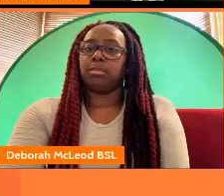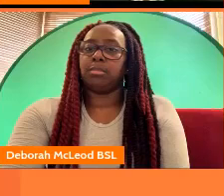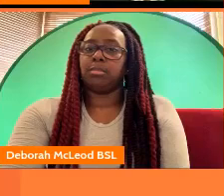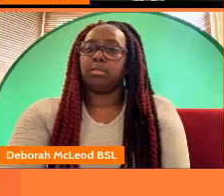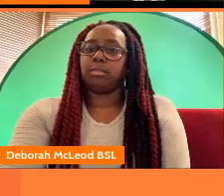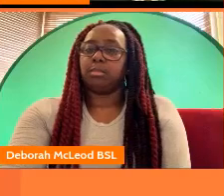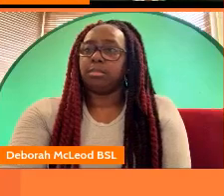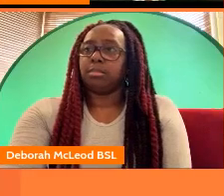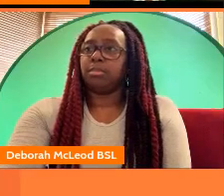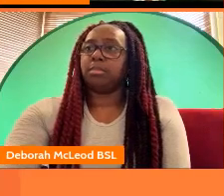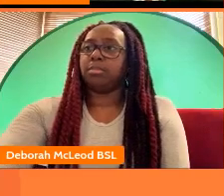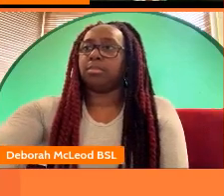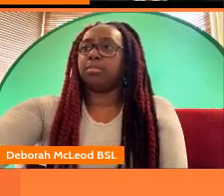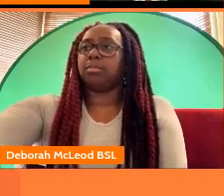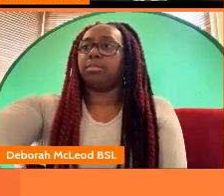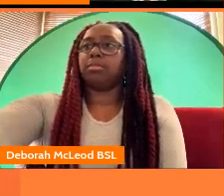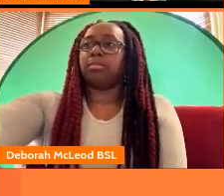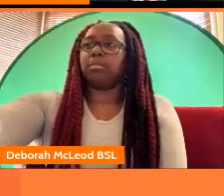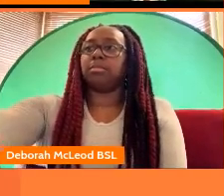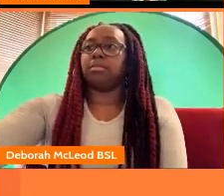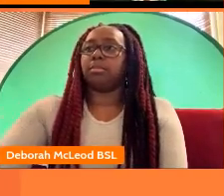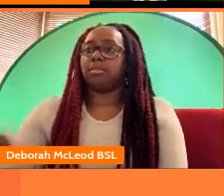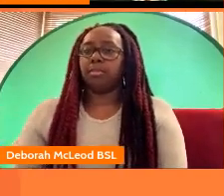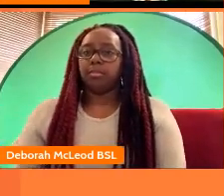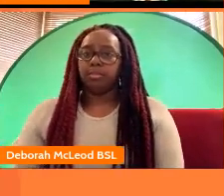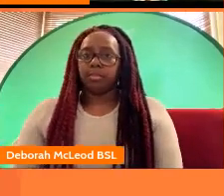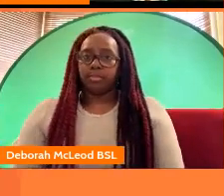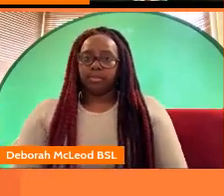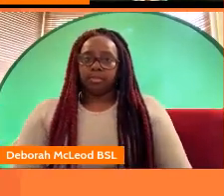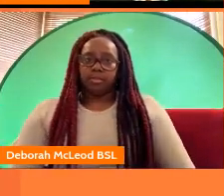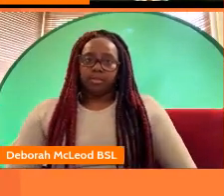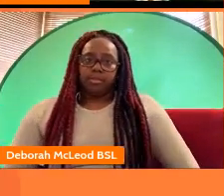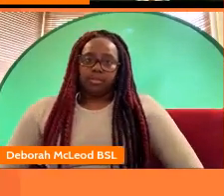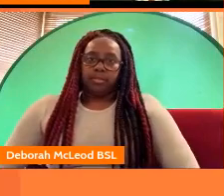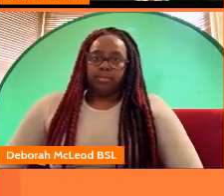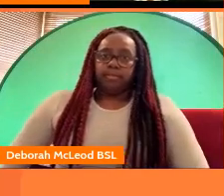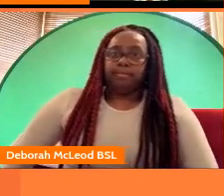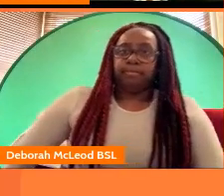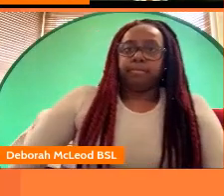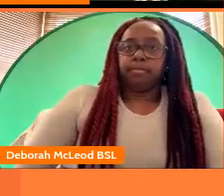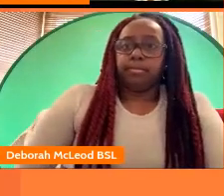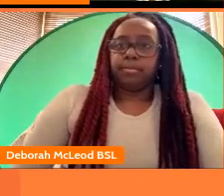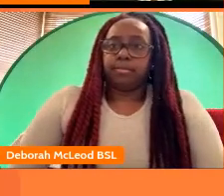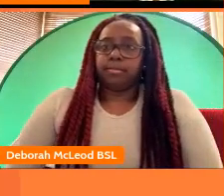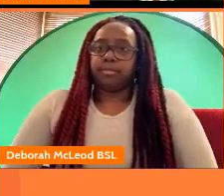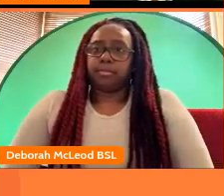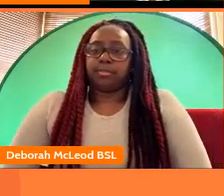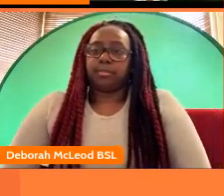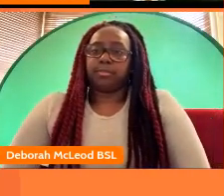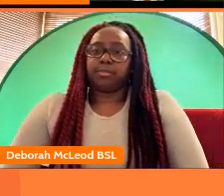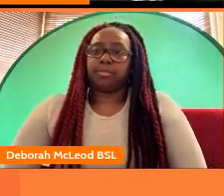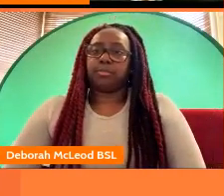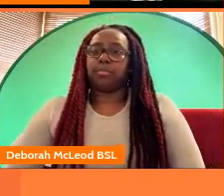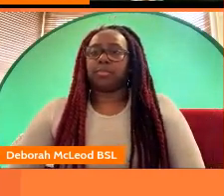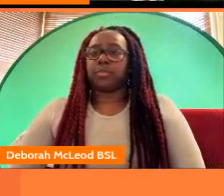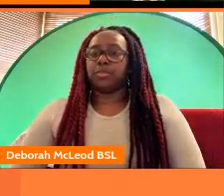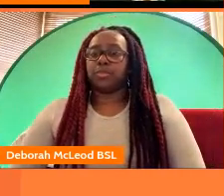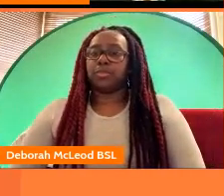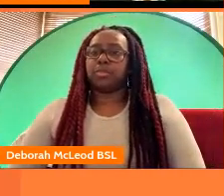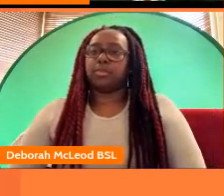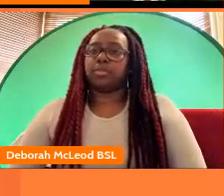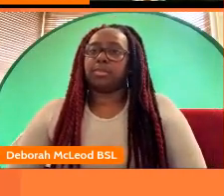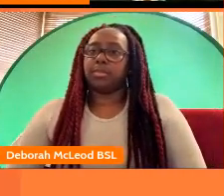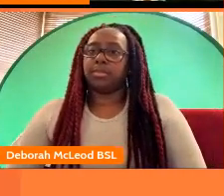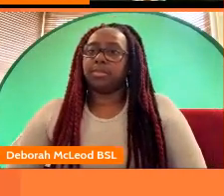we're a video production company we specialize in creating video content for the arts typically live arts lots of theater dance music